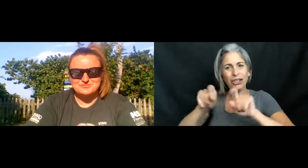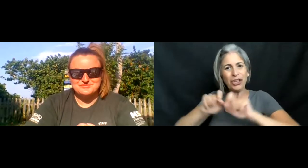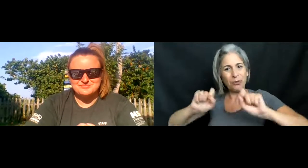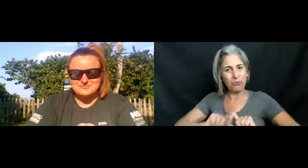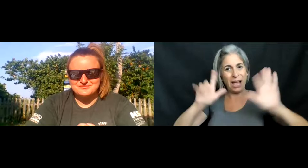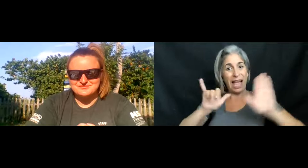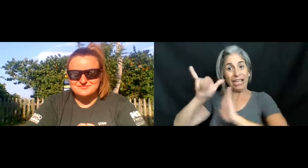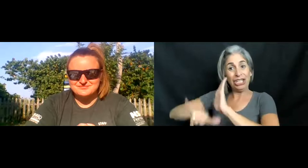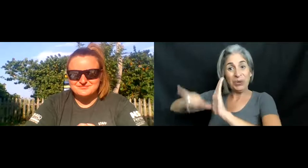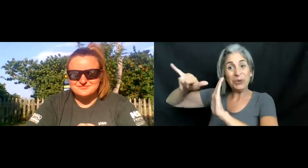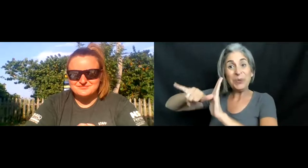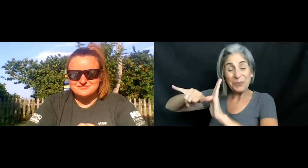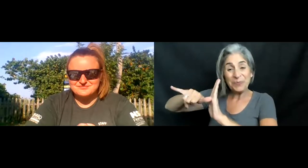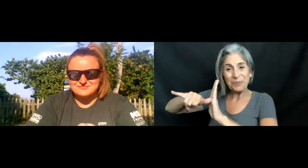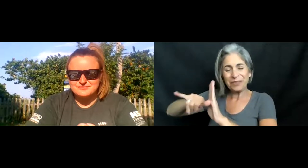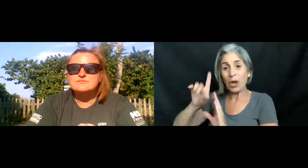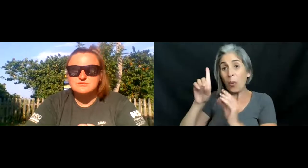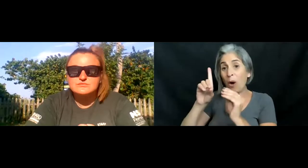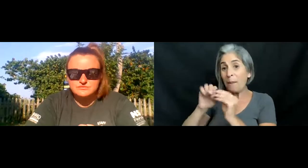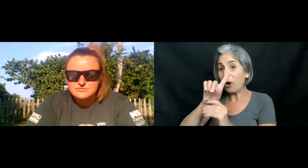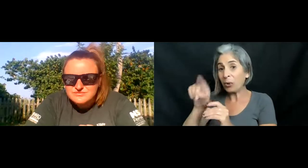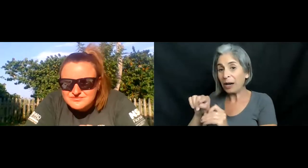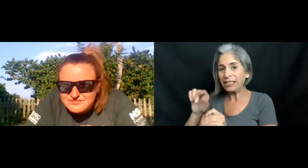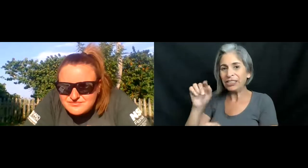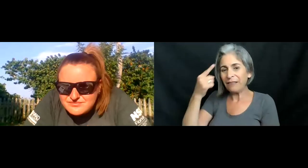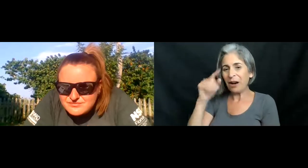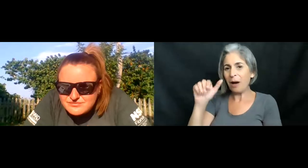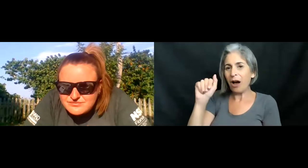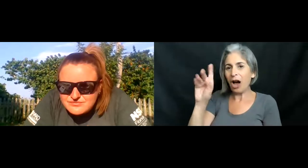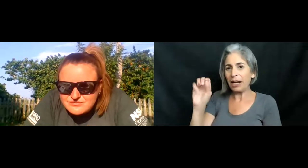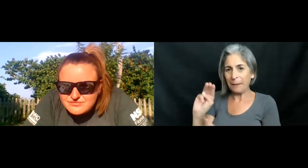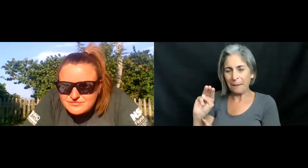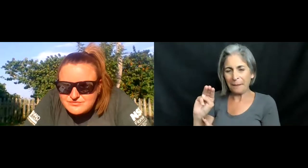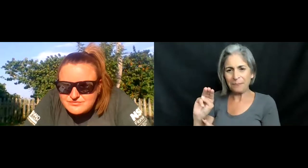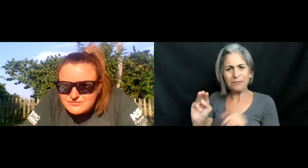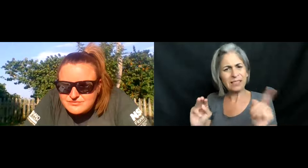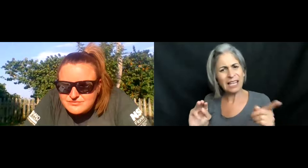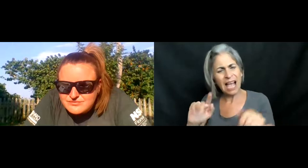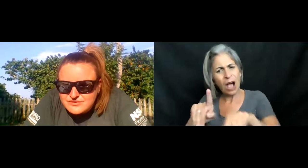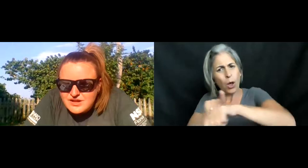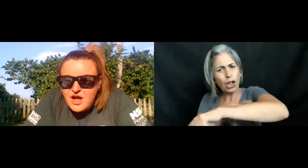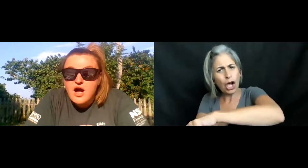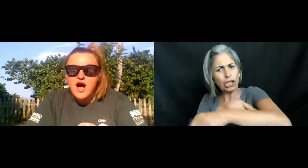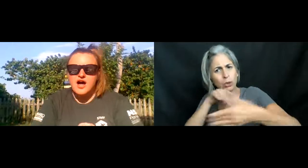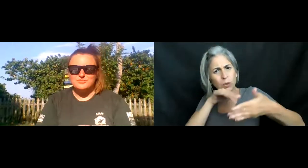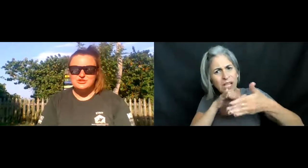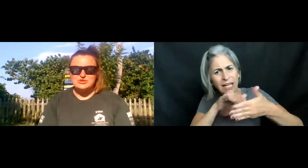channel. We did get one more question from Autumn. Do you know how long you stay in school for that?